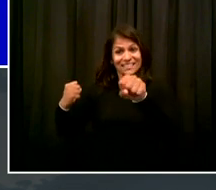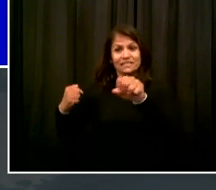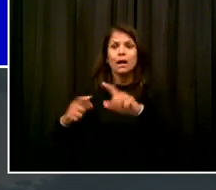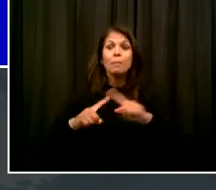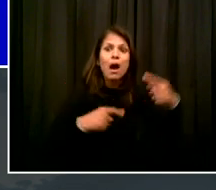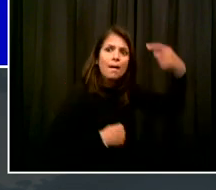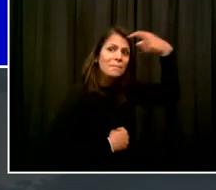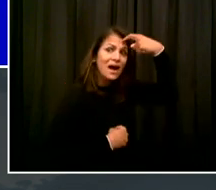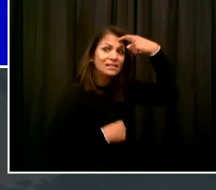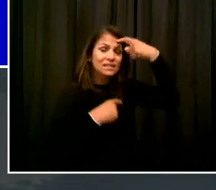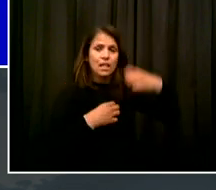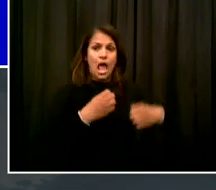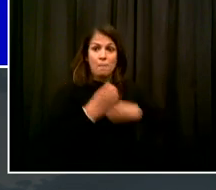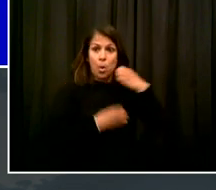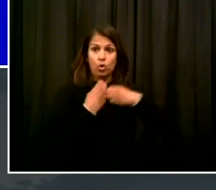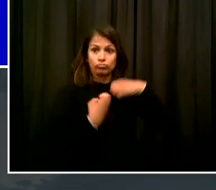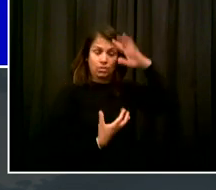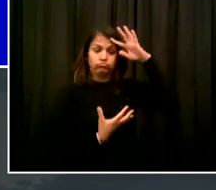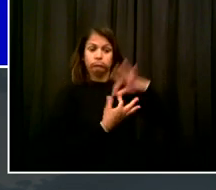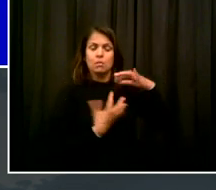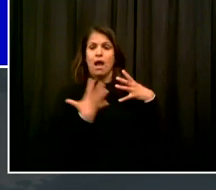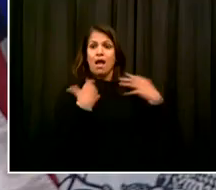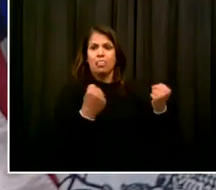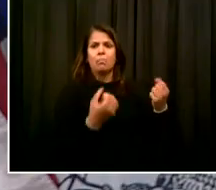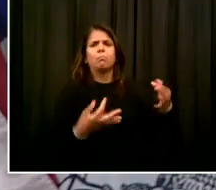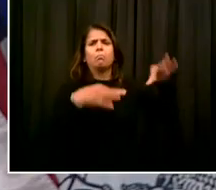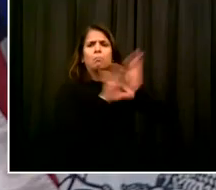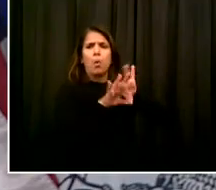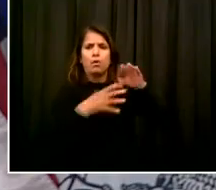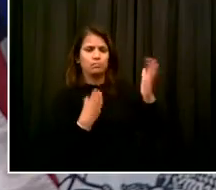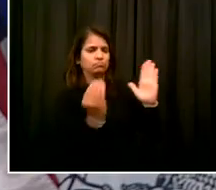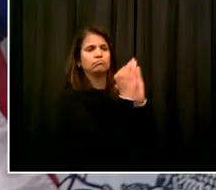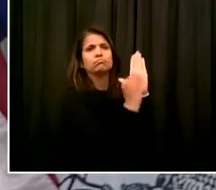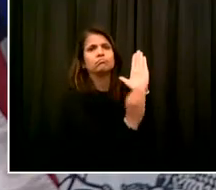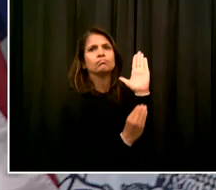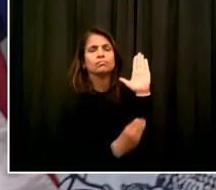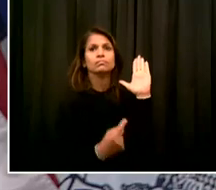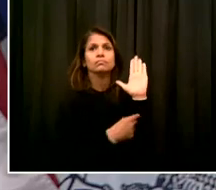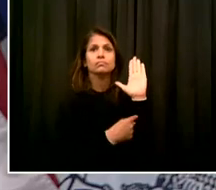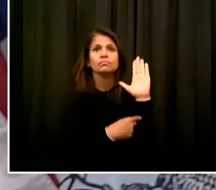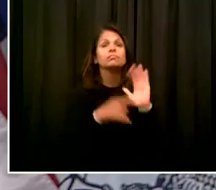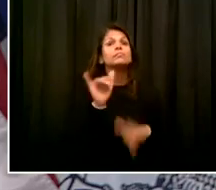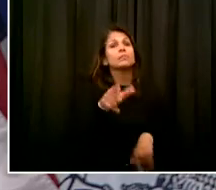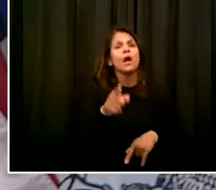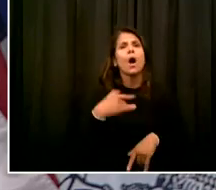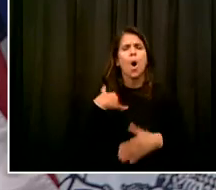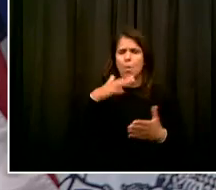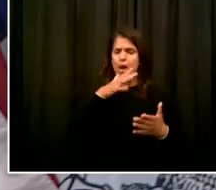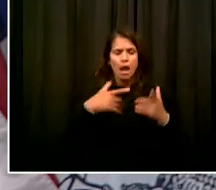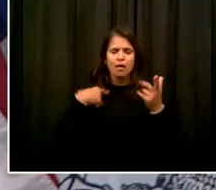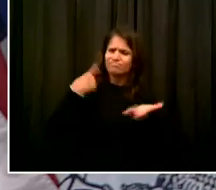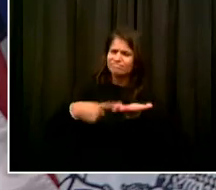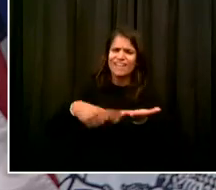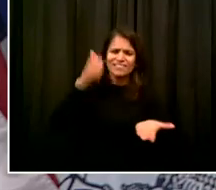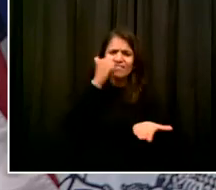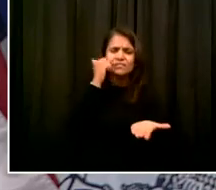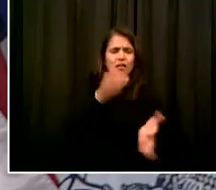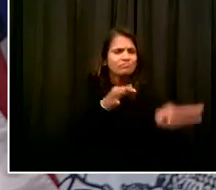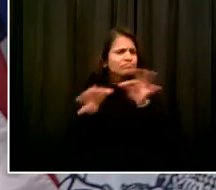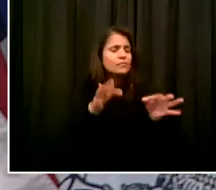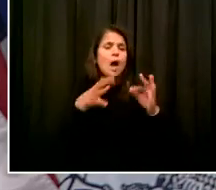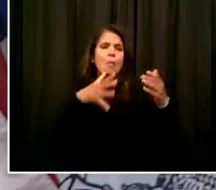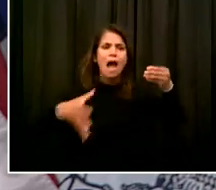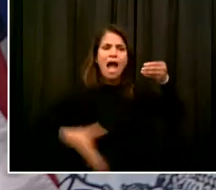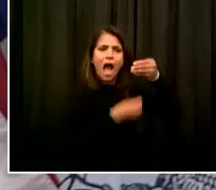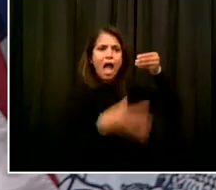what we're doing to support our kids, someone who I think everyone knows has been a champion for the mental